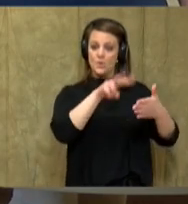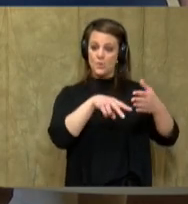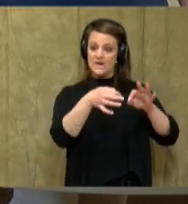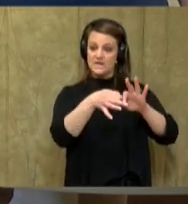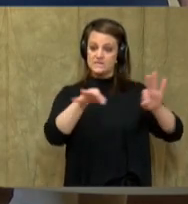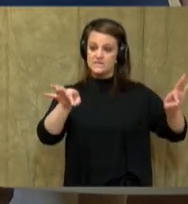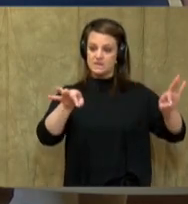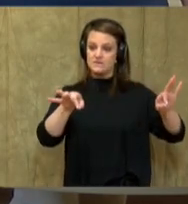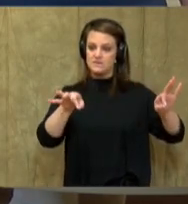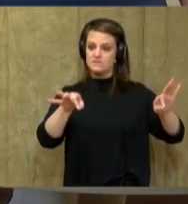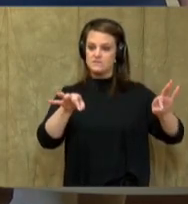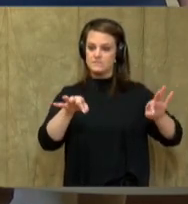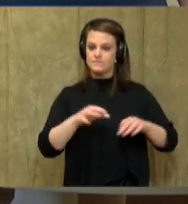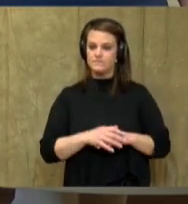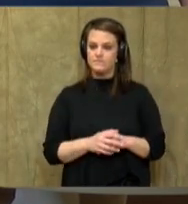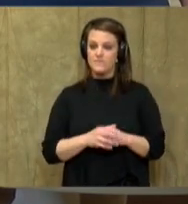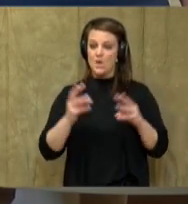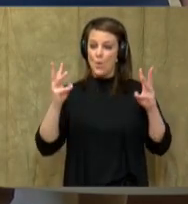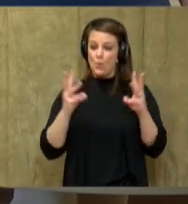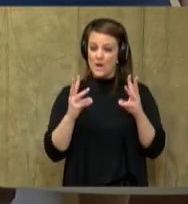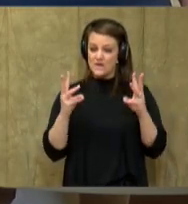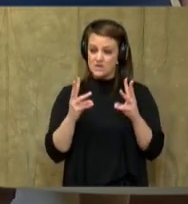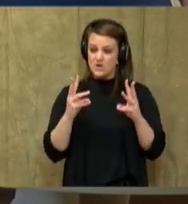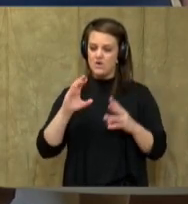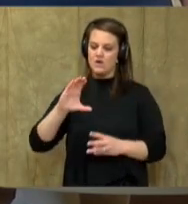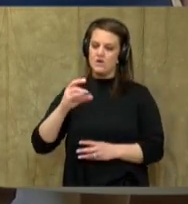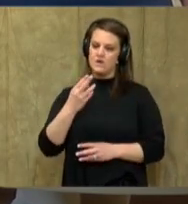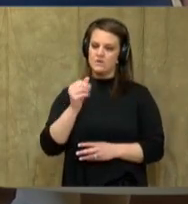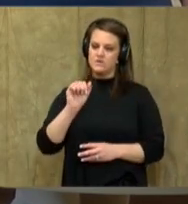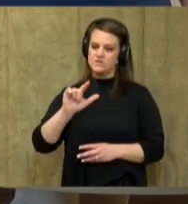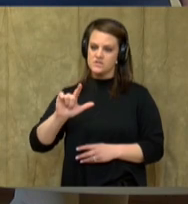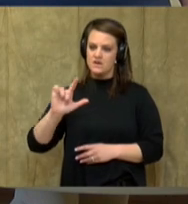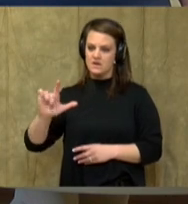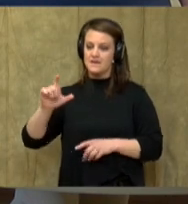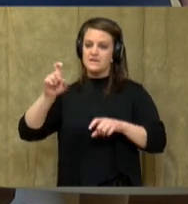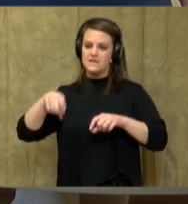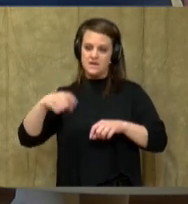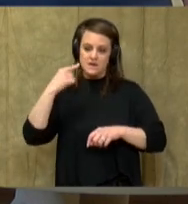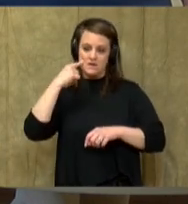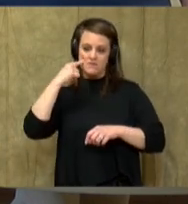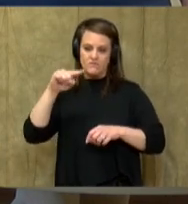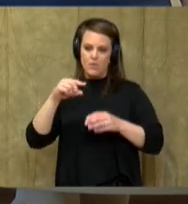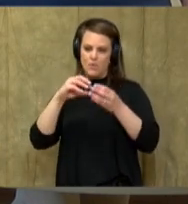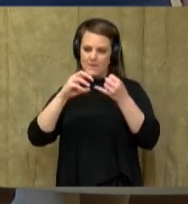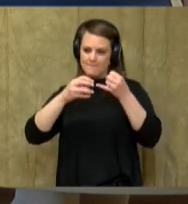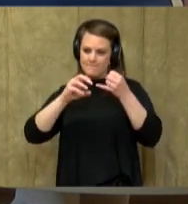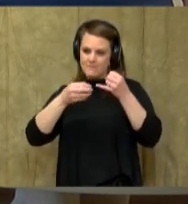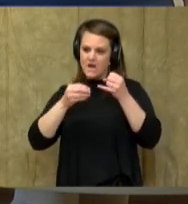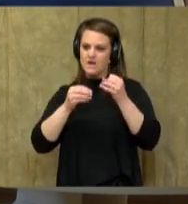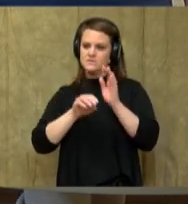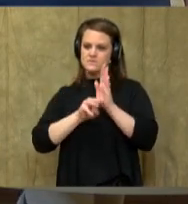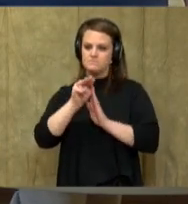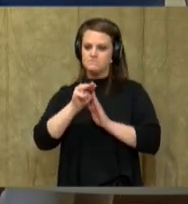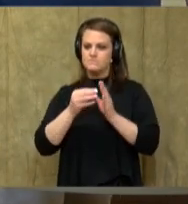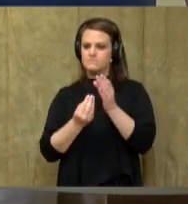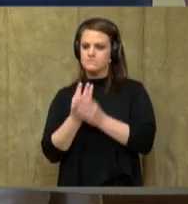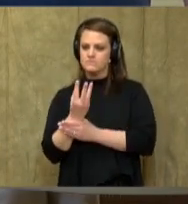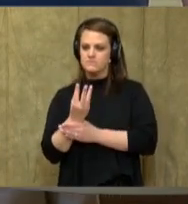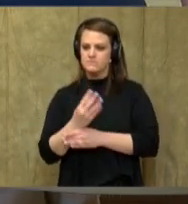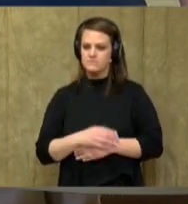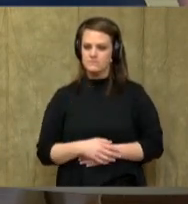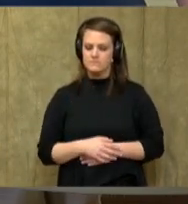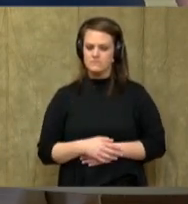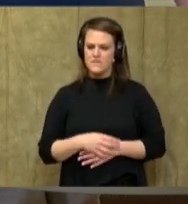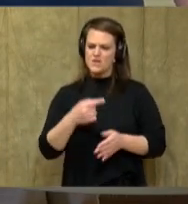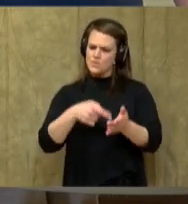of the text. The winter chill is needed for the fruit buds to mature. What would most likely happen if one